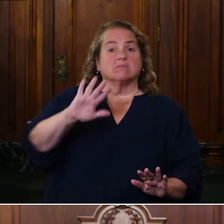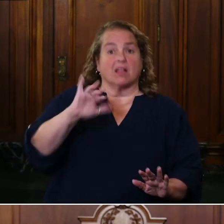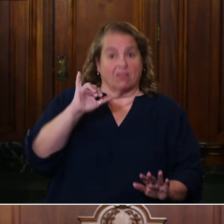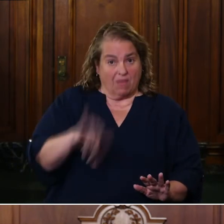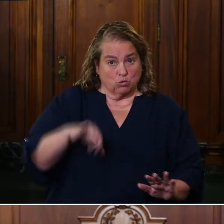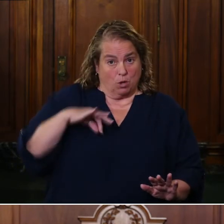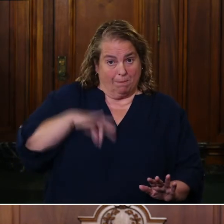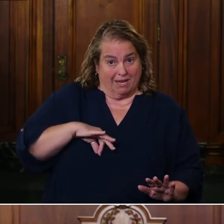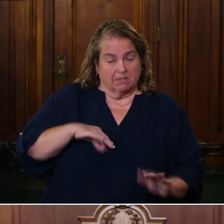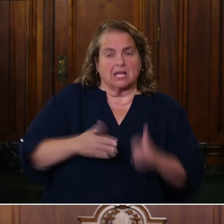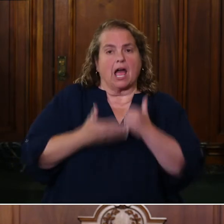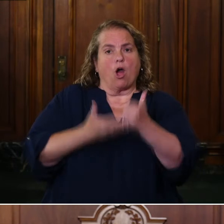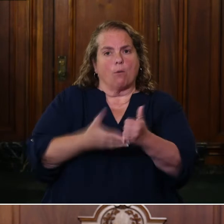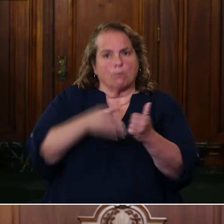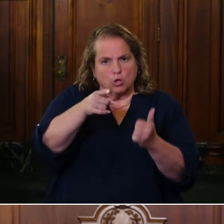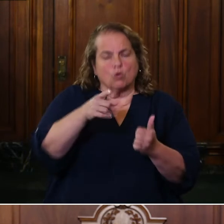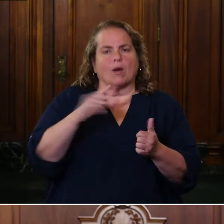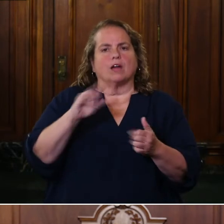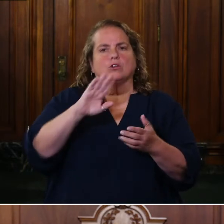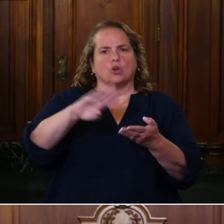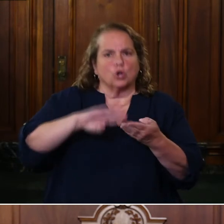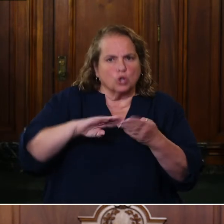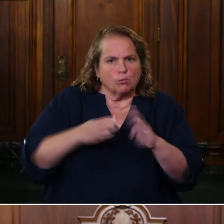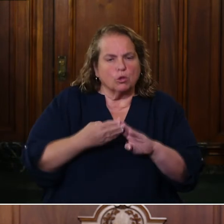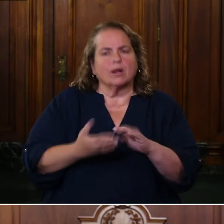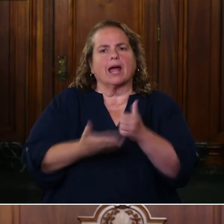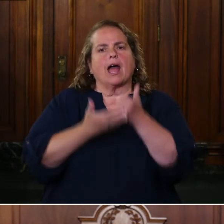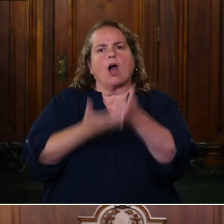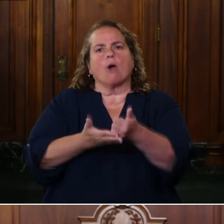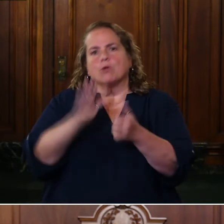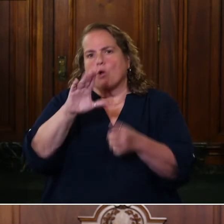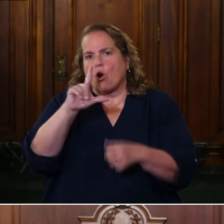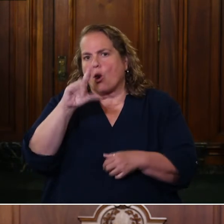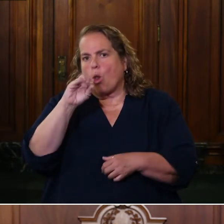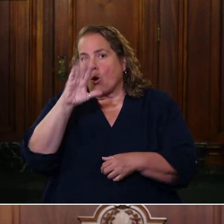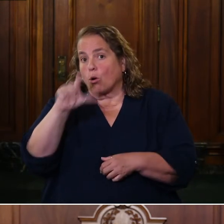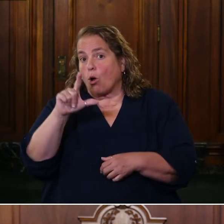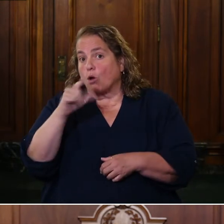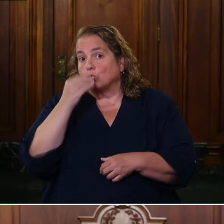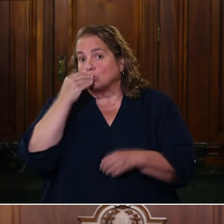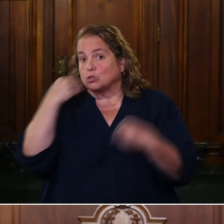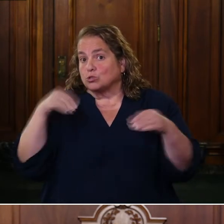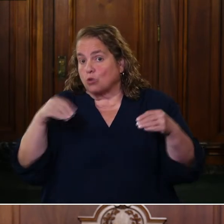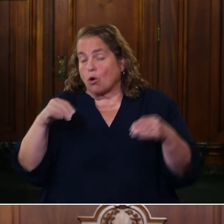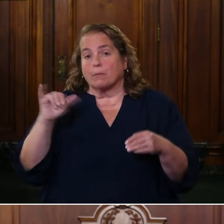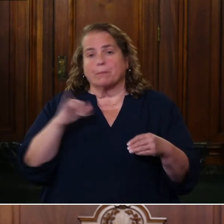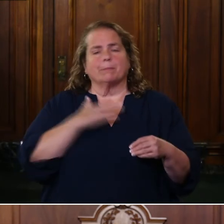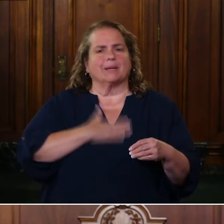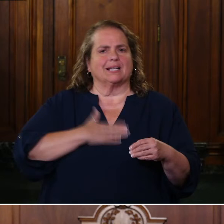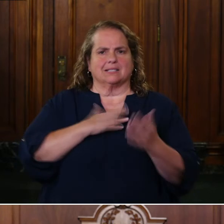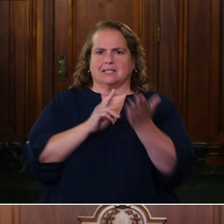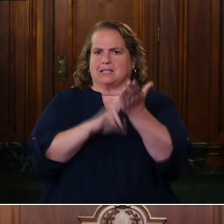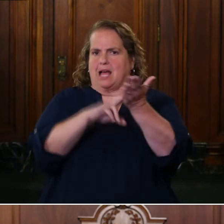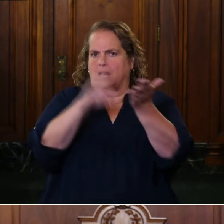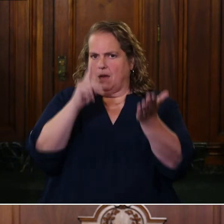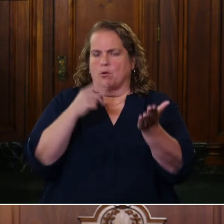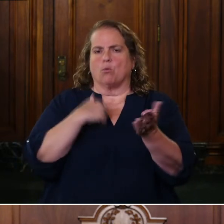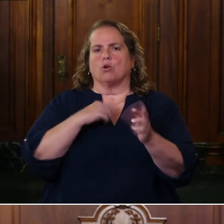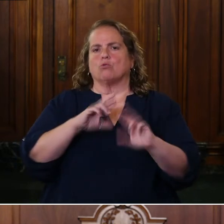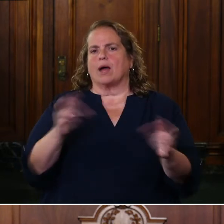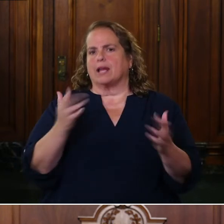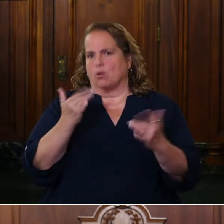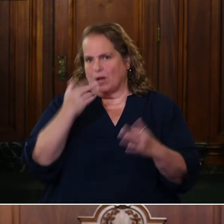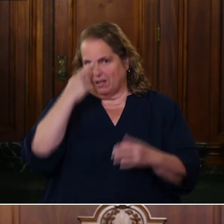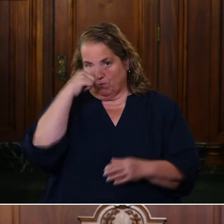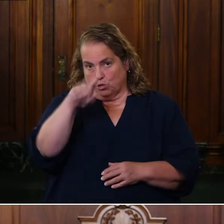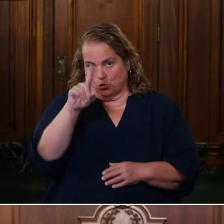not only help you, they help your community, they help your local grocer. Please sign up. We're ready and waiting for you to do so.